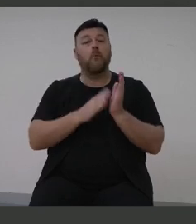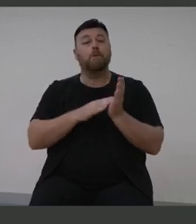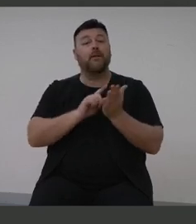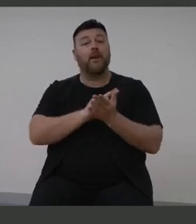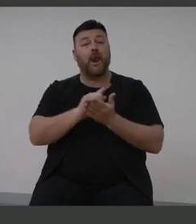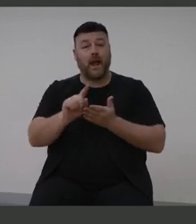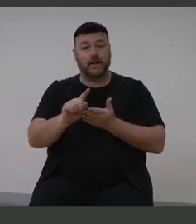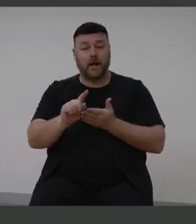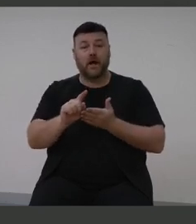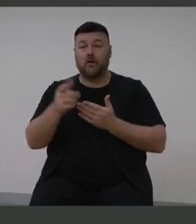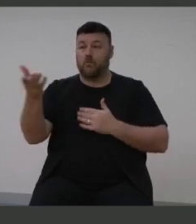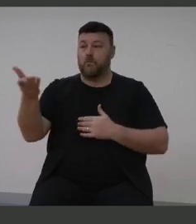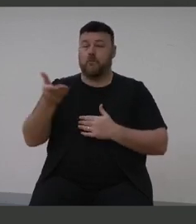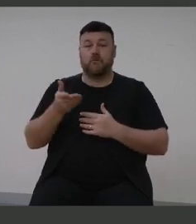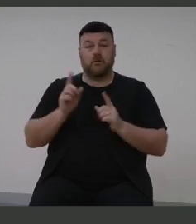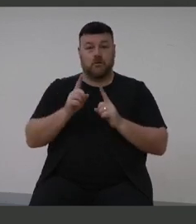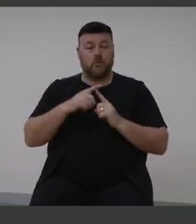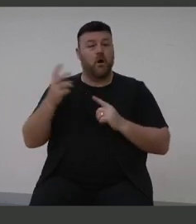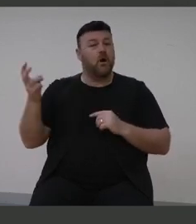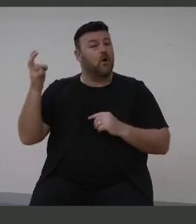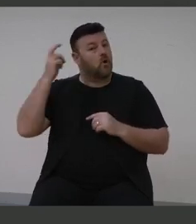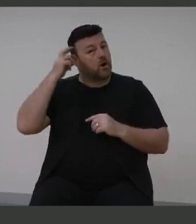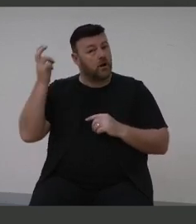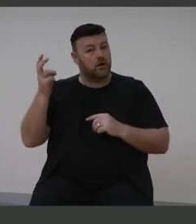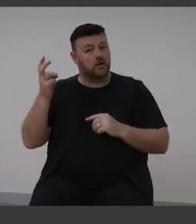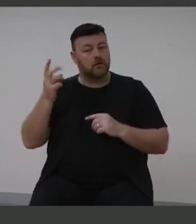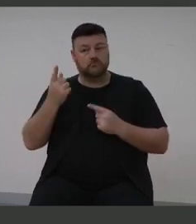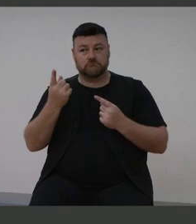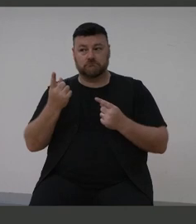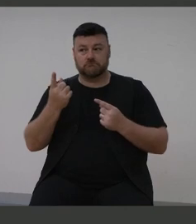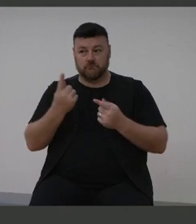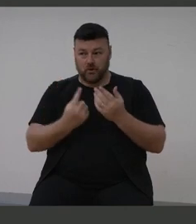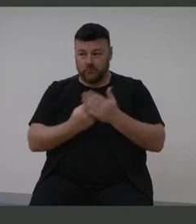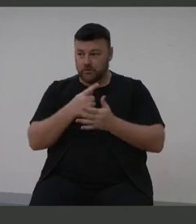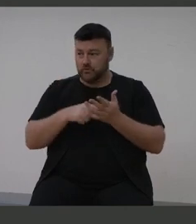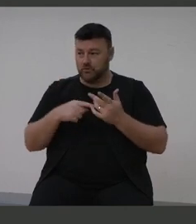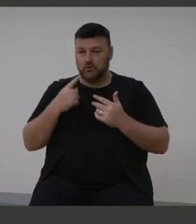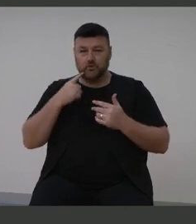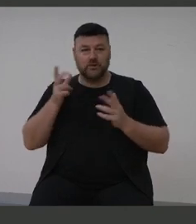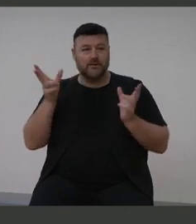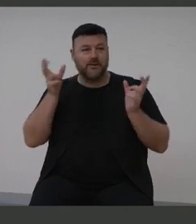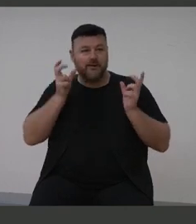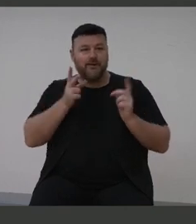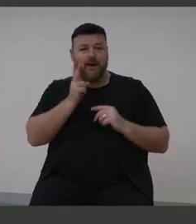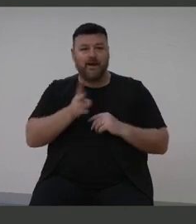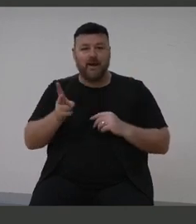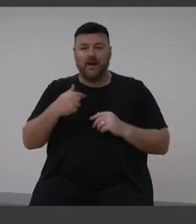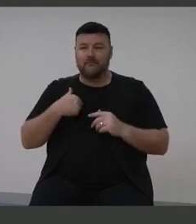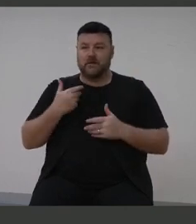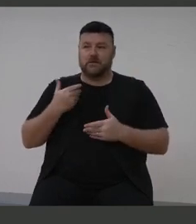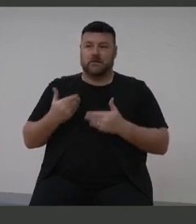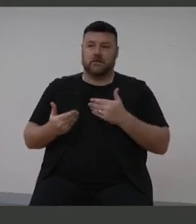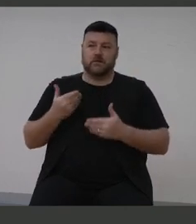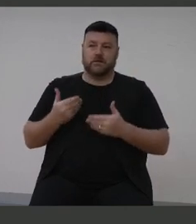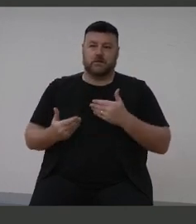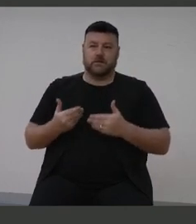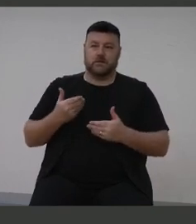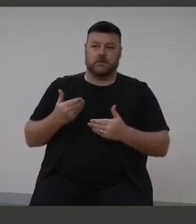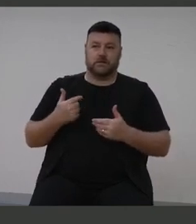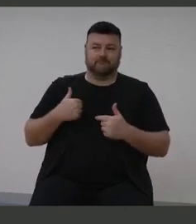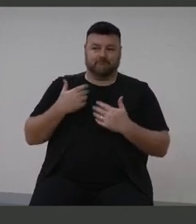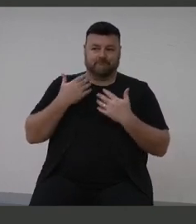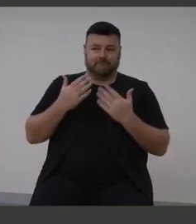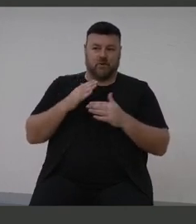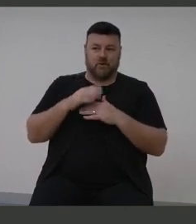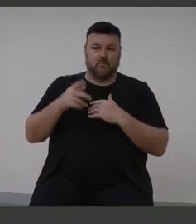offered a cochlear implant and a chance to hear. I wasn't really sure at first because I didn't really know much about it.